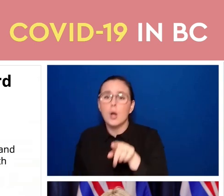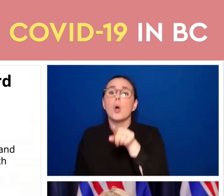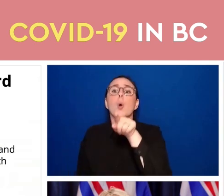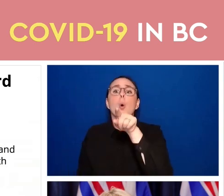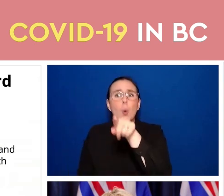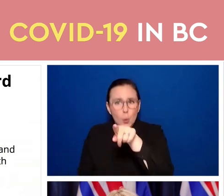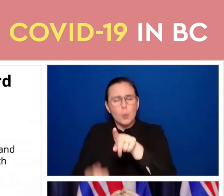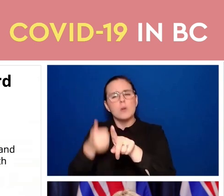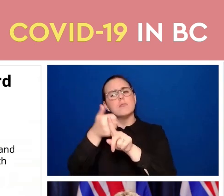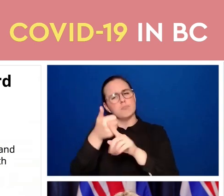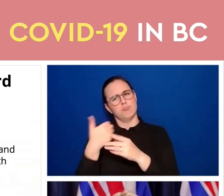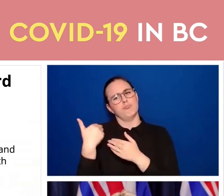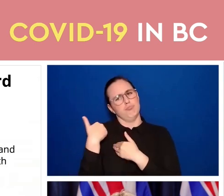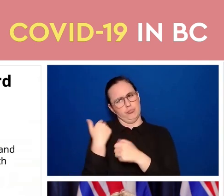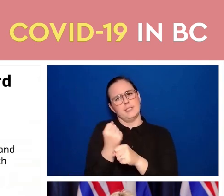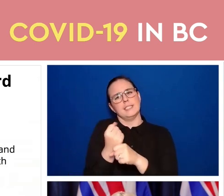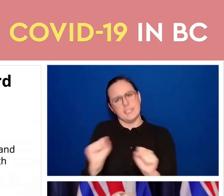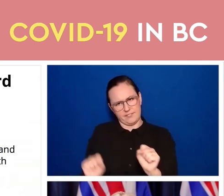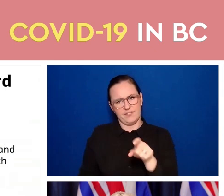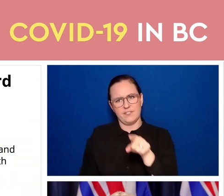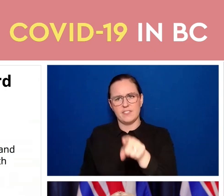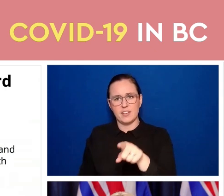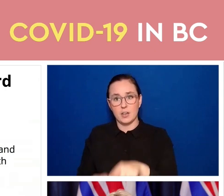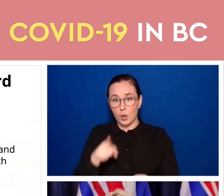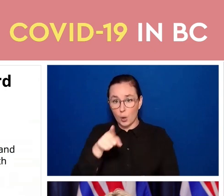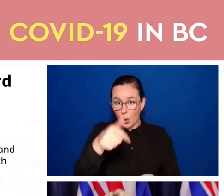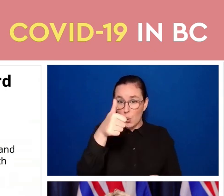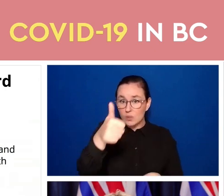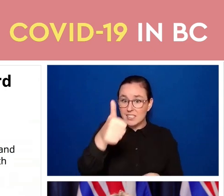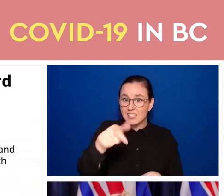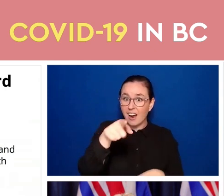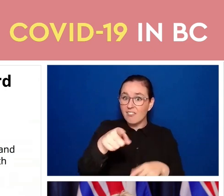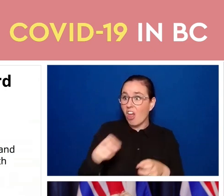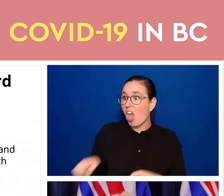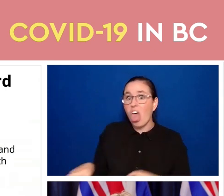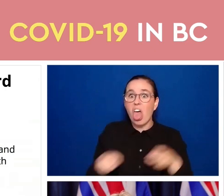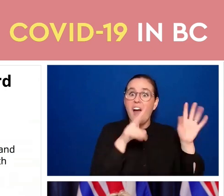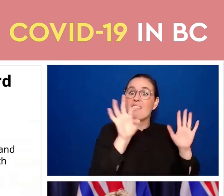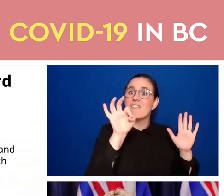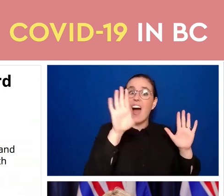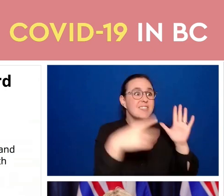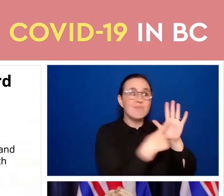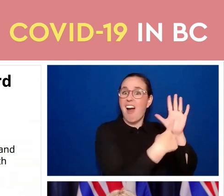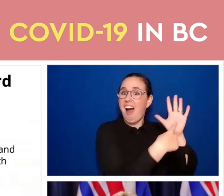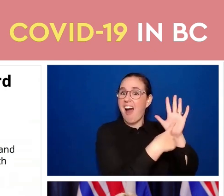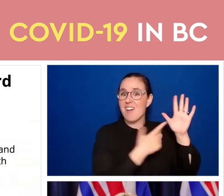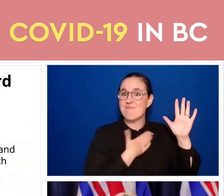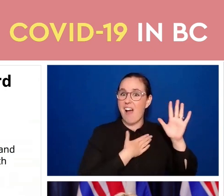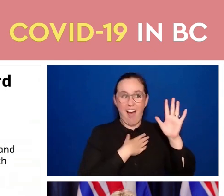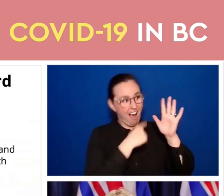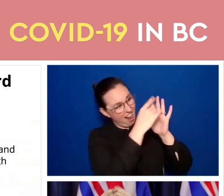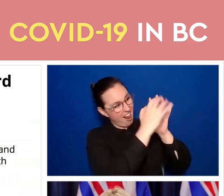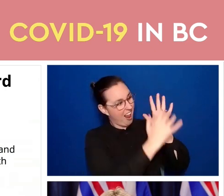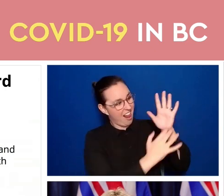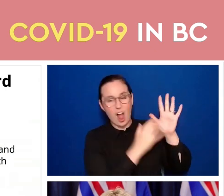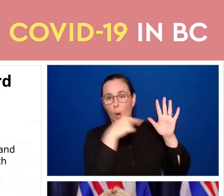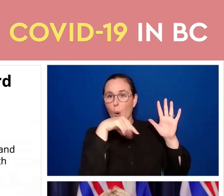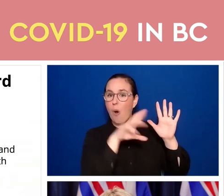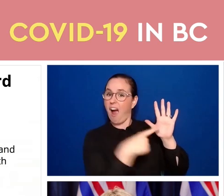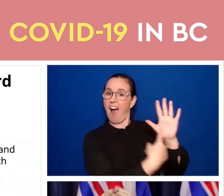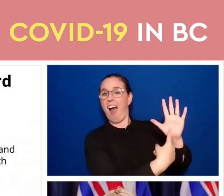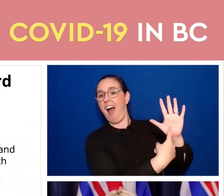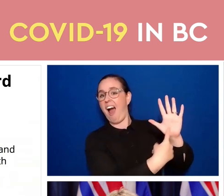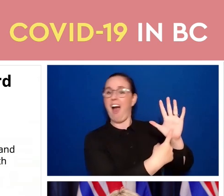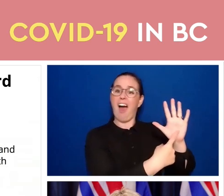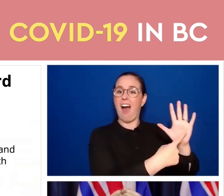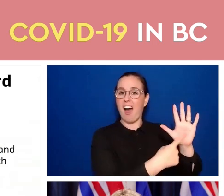So don't post your own QR code on social media. If somebody does try to use it though, it does have your name on it. again,